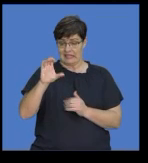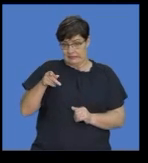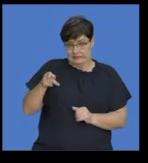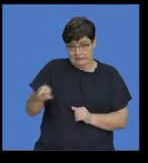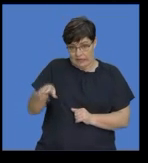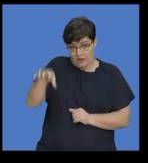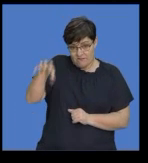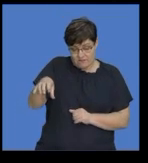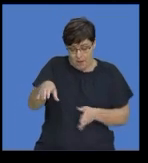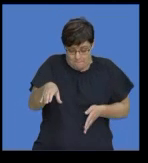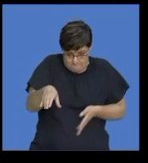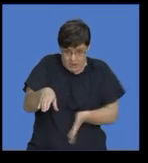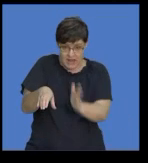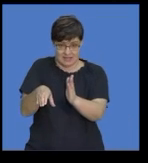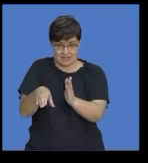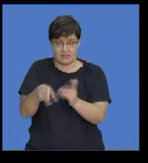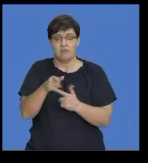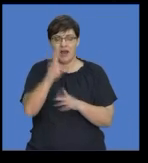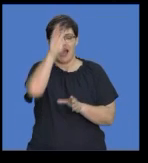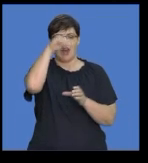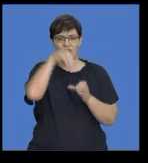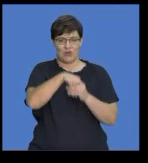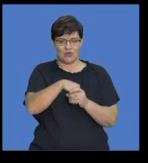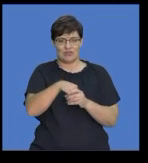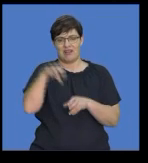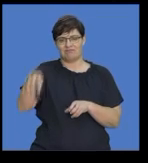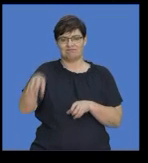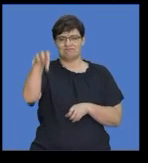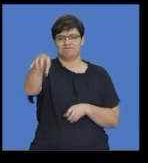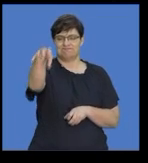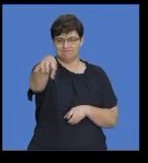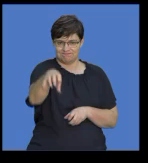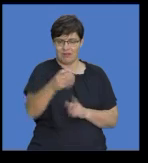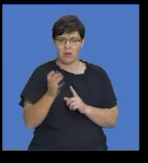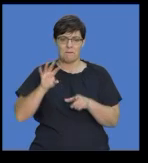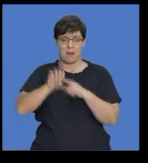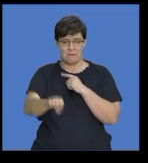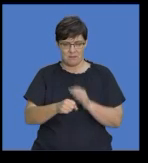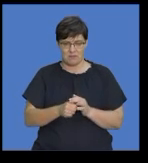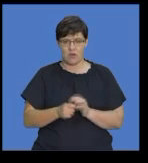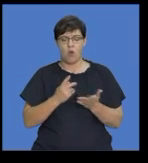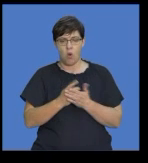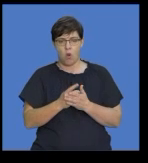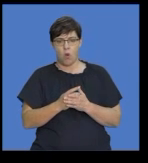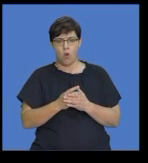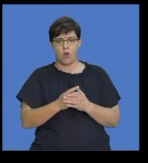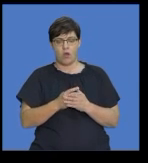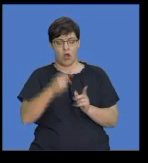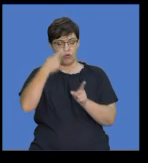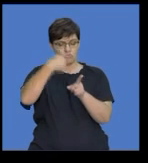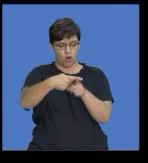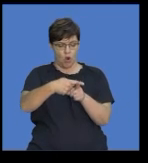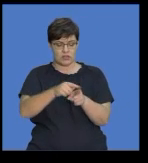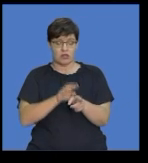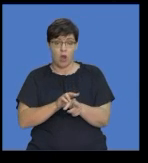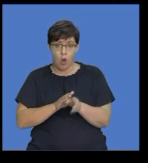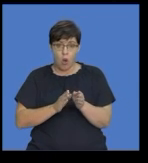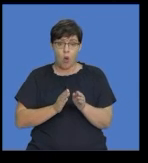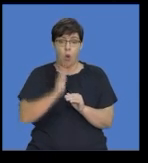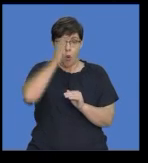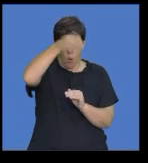include landmarks in your response. You could cross over a four-way crossing. You could cross over a robot.